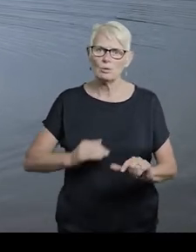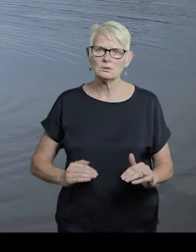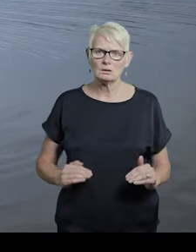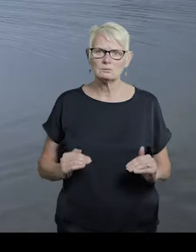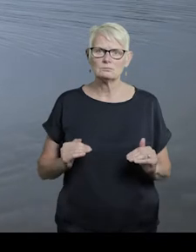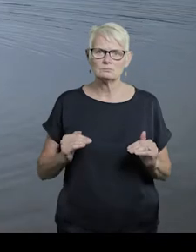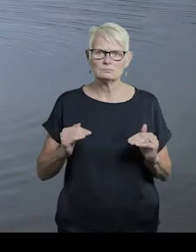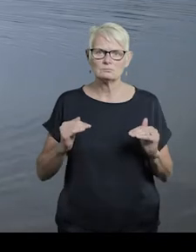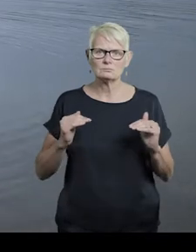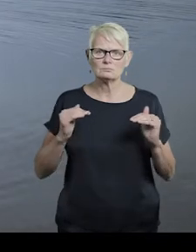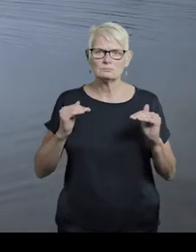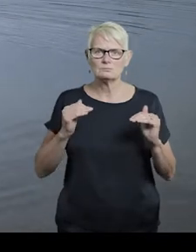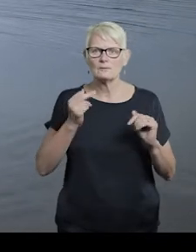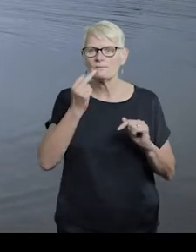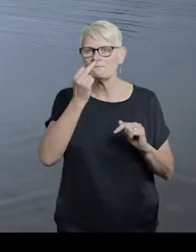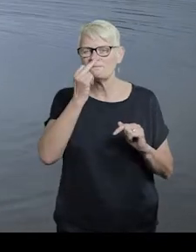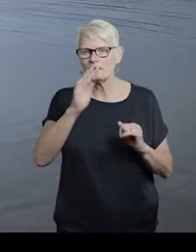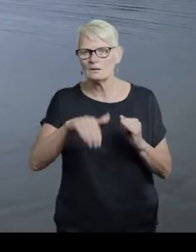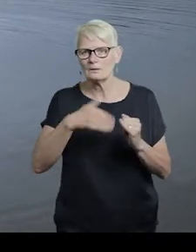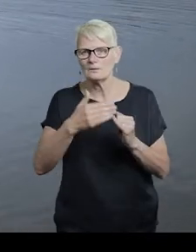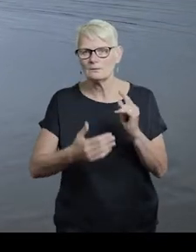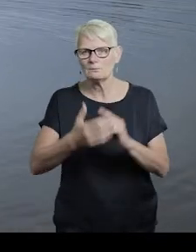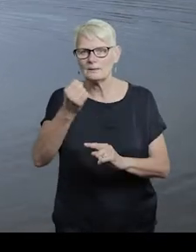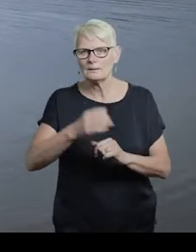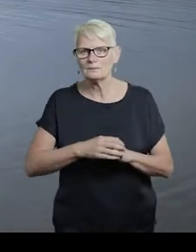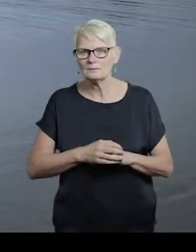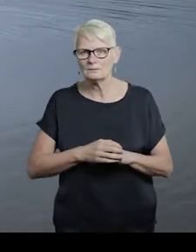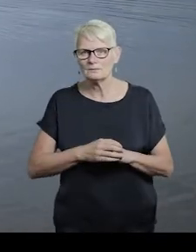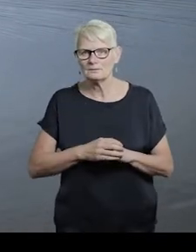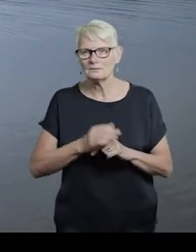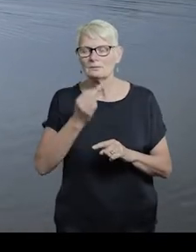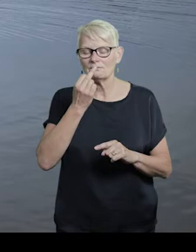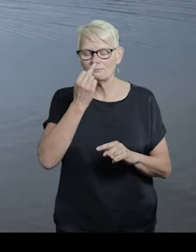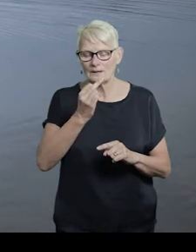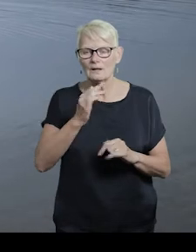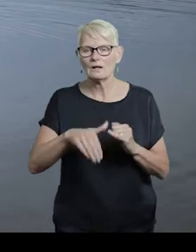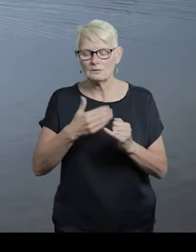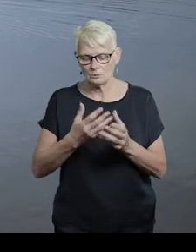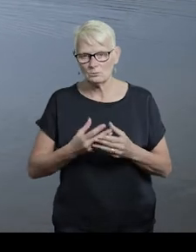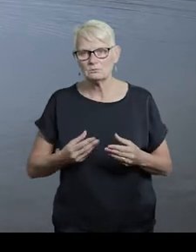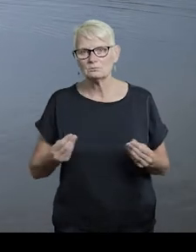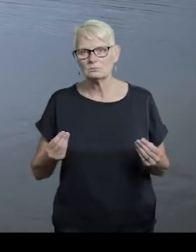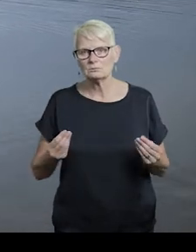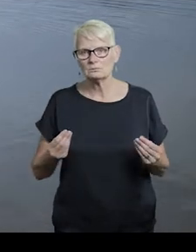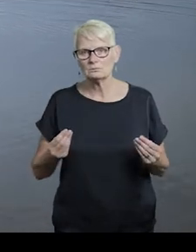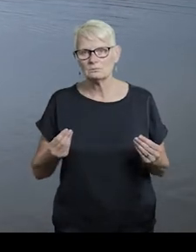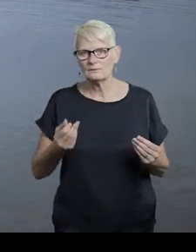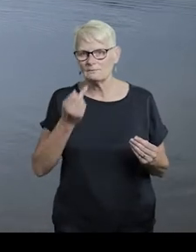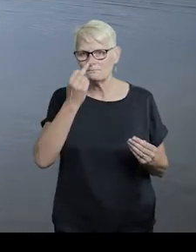rising. Fake it till you make it. Fake it till you disappear.